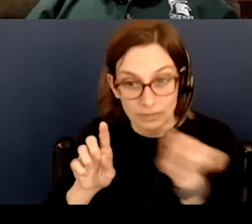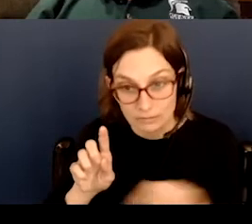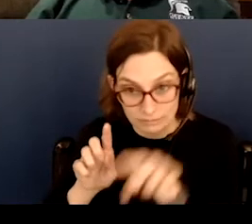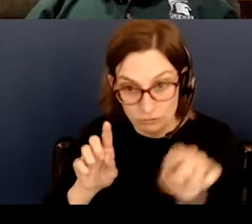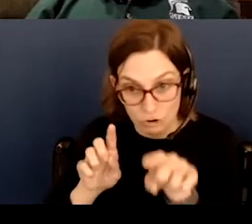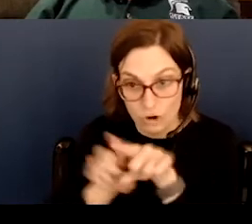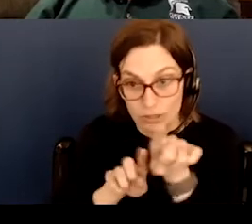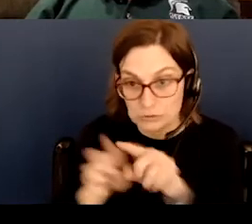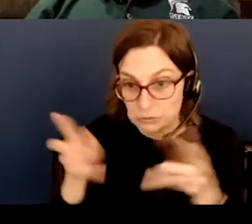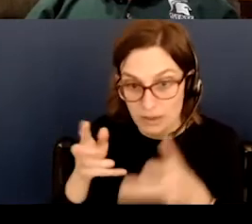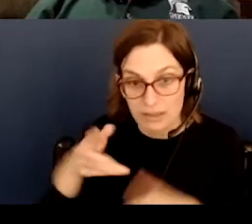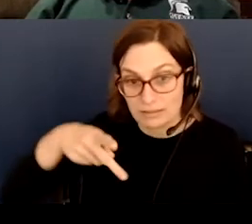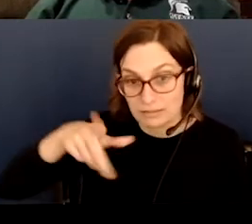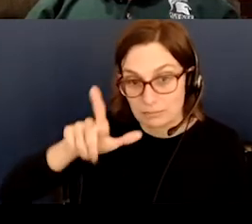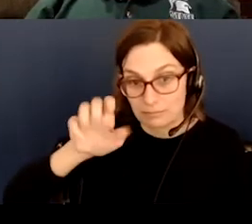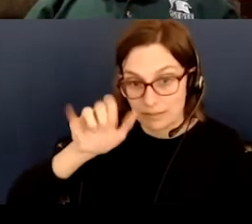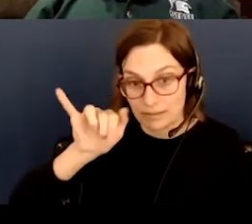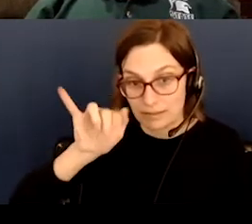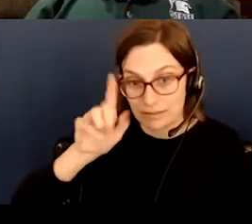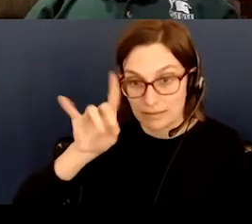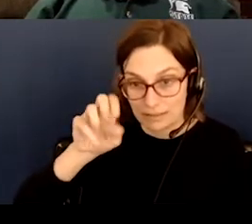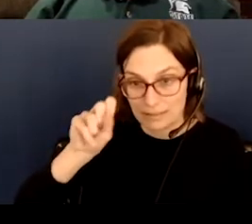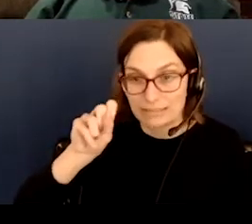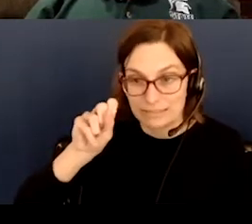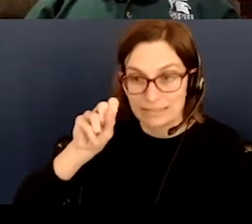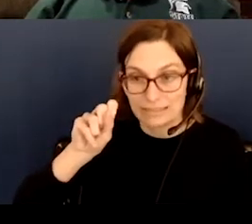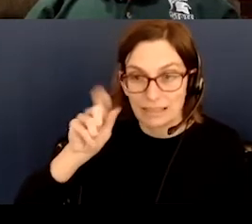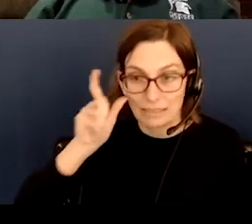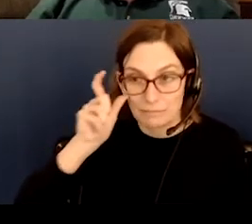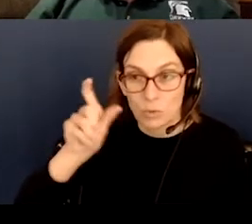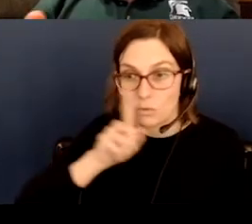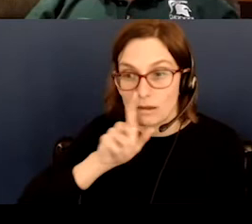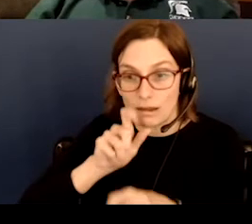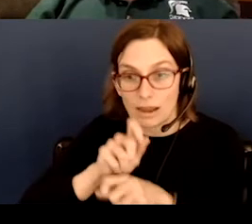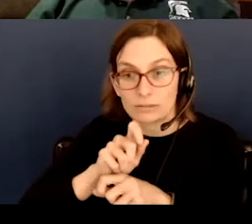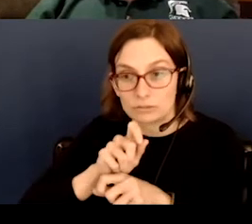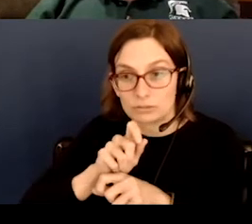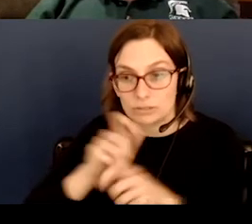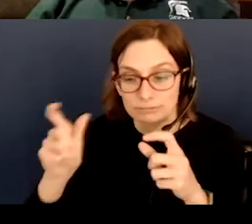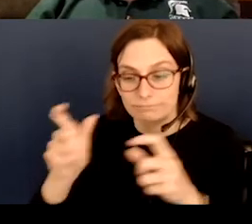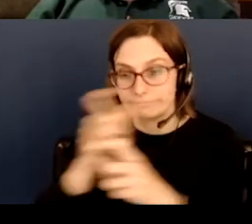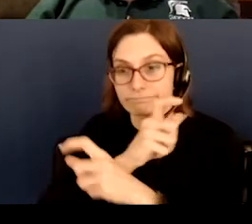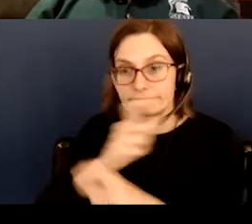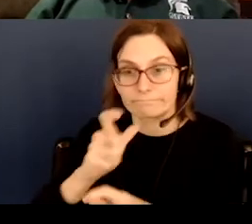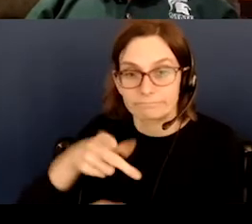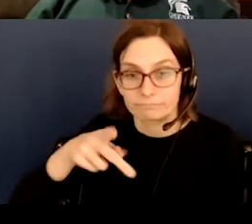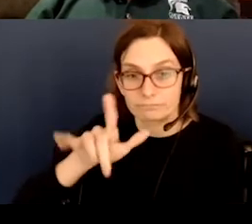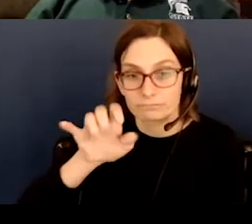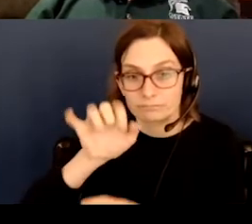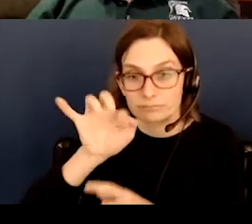stars, this is the Pleiades cluster, because the moon actually does occult the Pleiades. I think the last time was